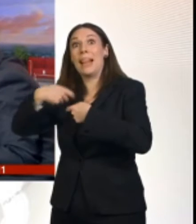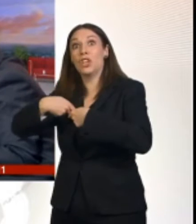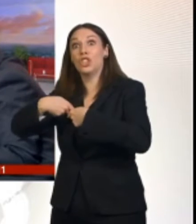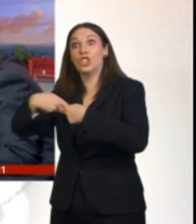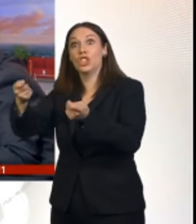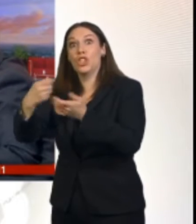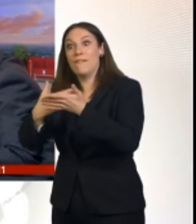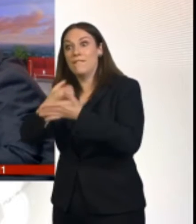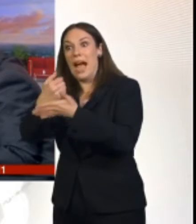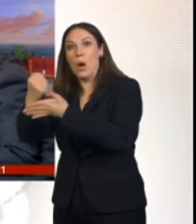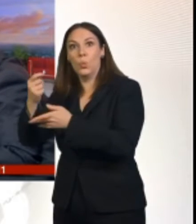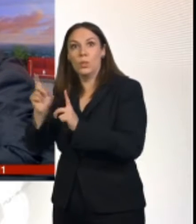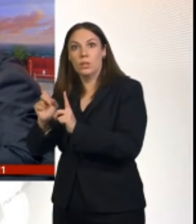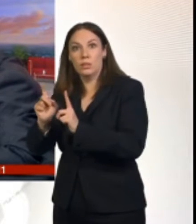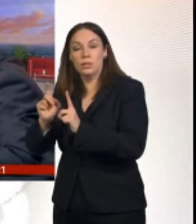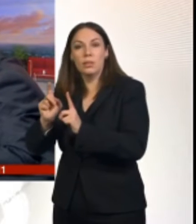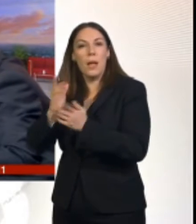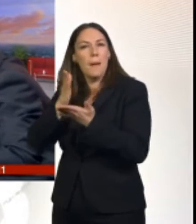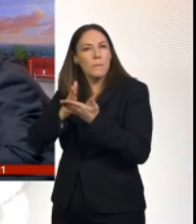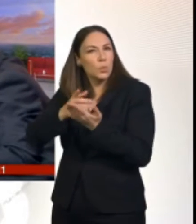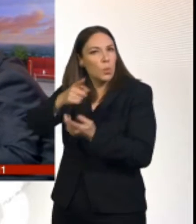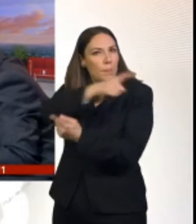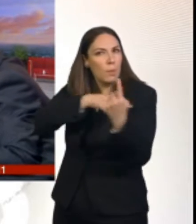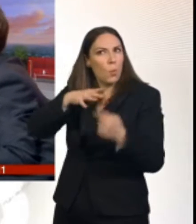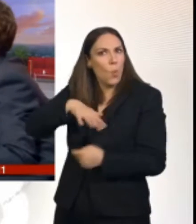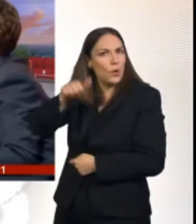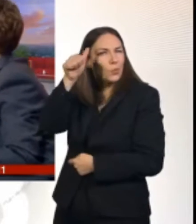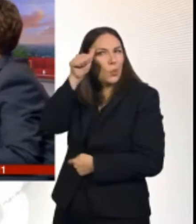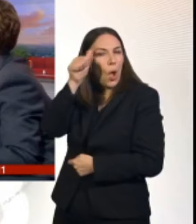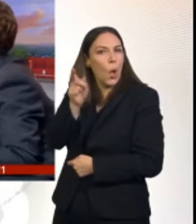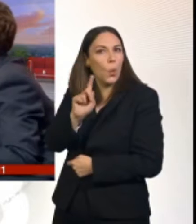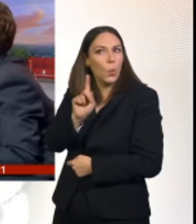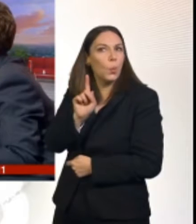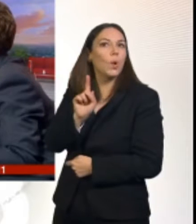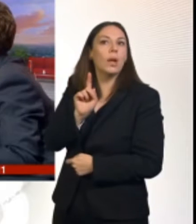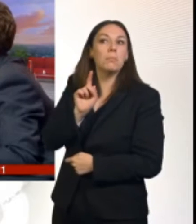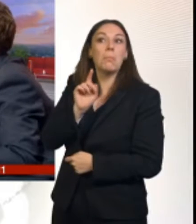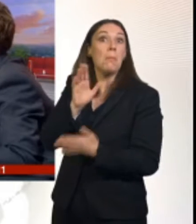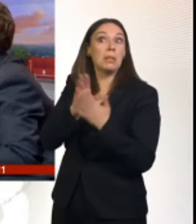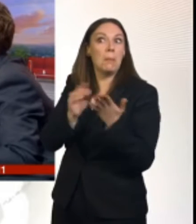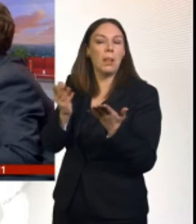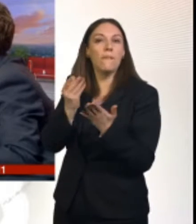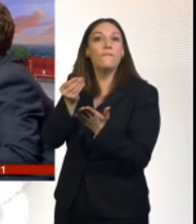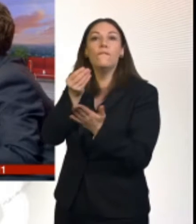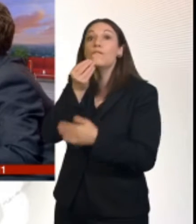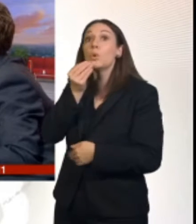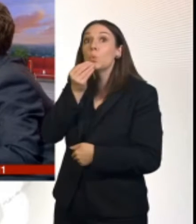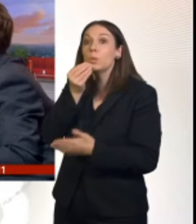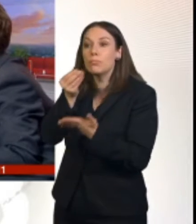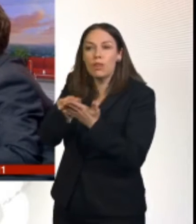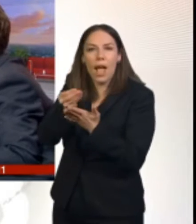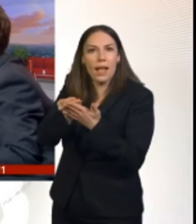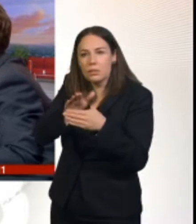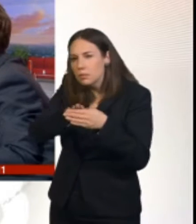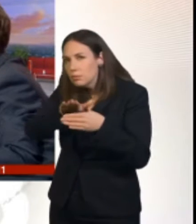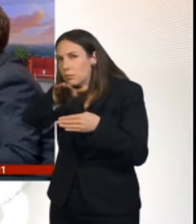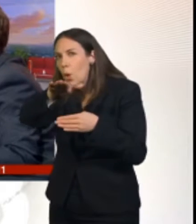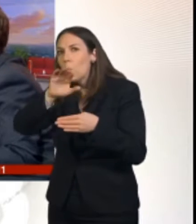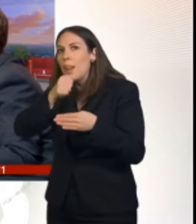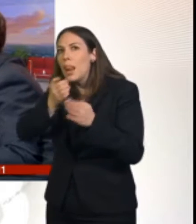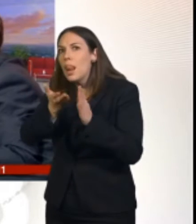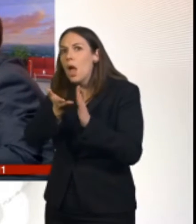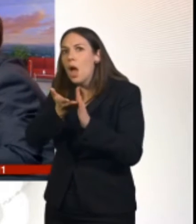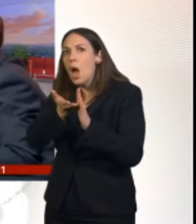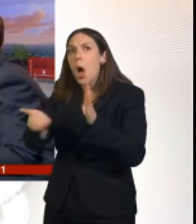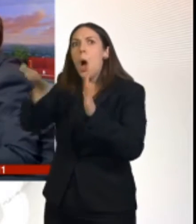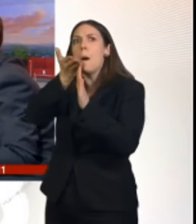might well be interested in some specifics. For example, food prices. Are they going to go up or down as a